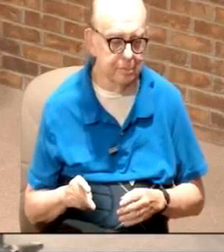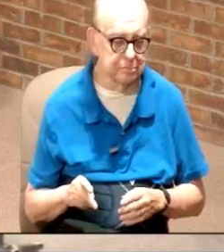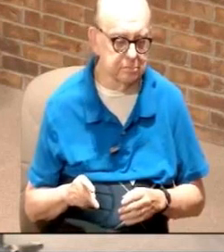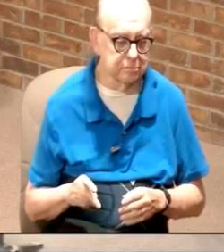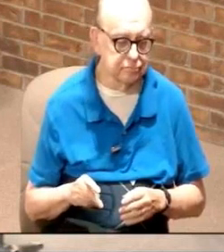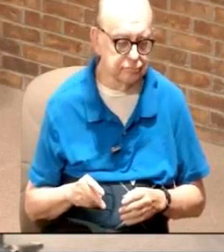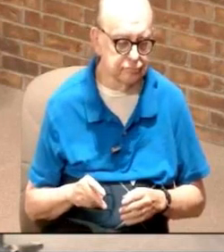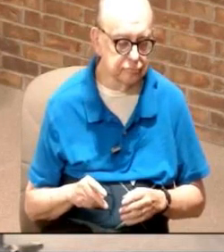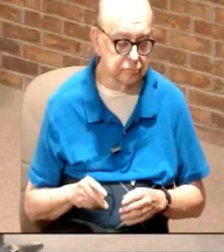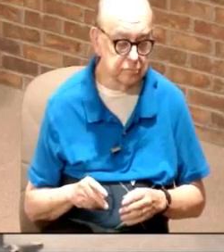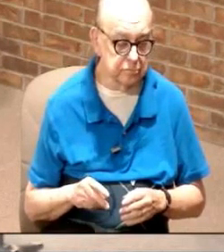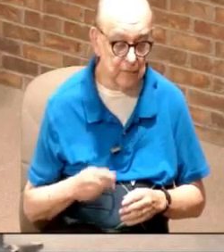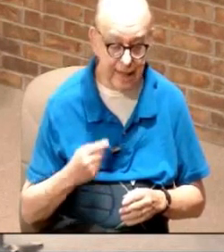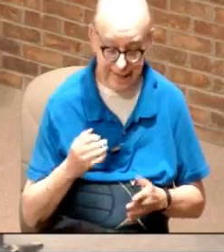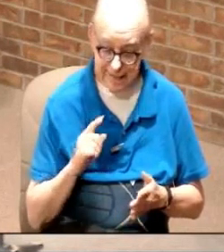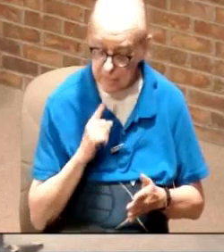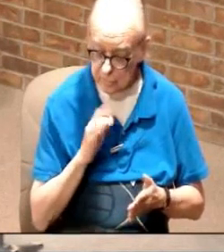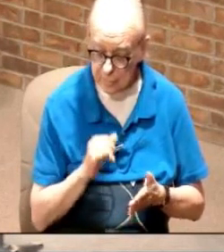That's what it is.